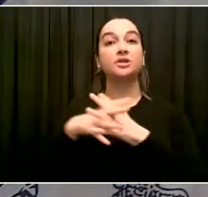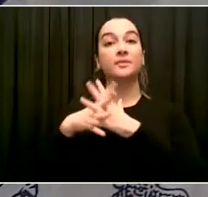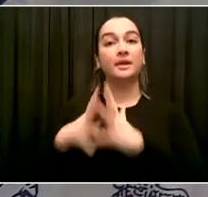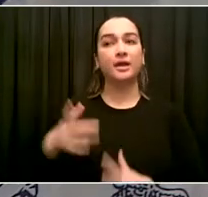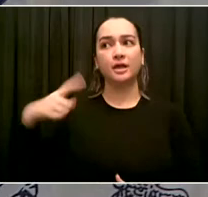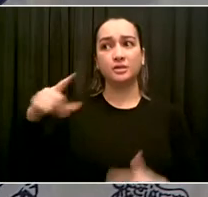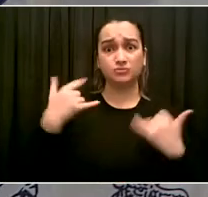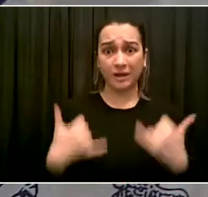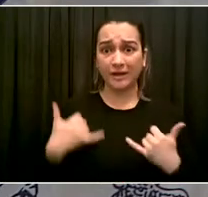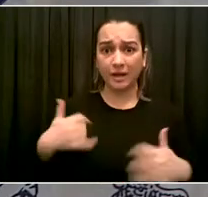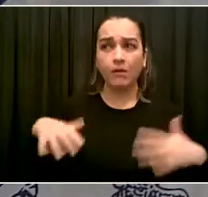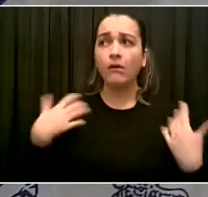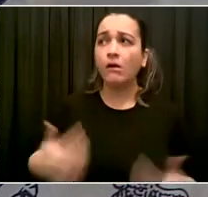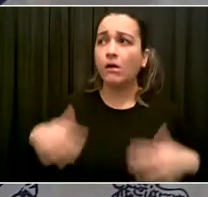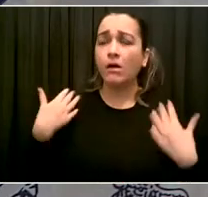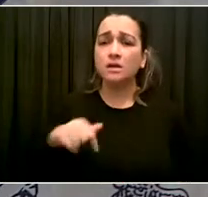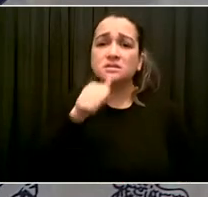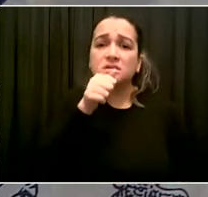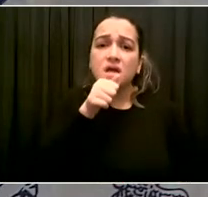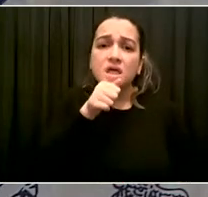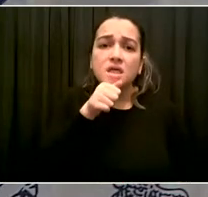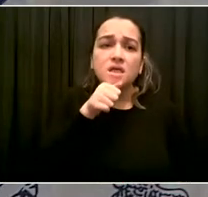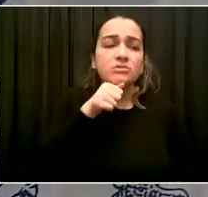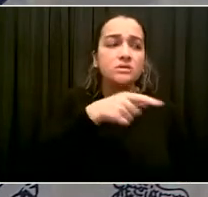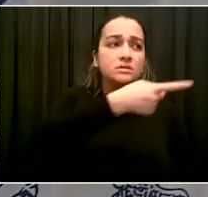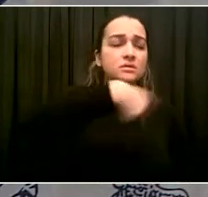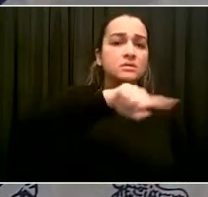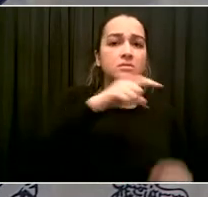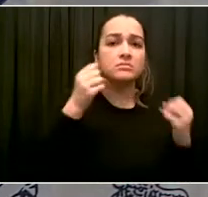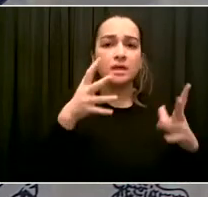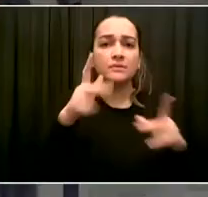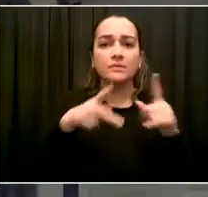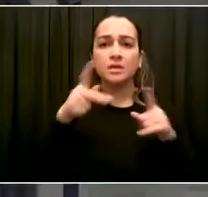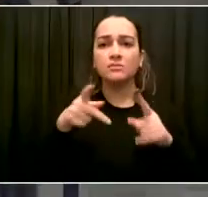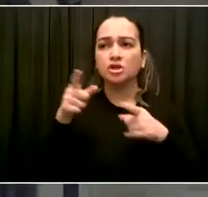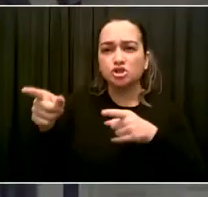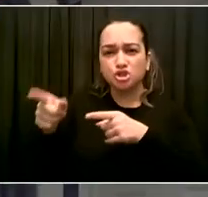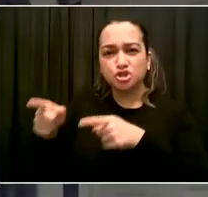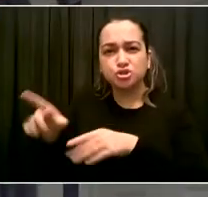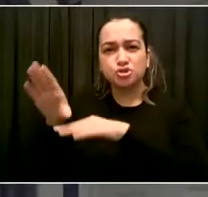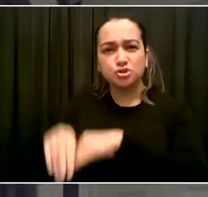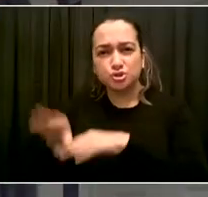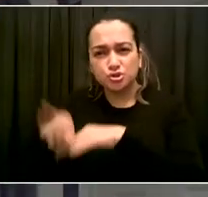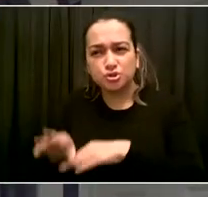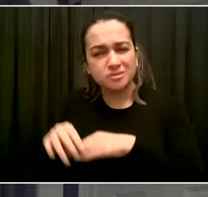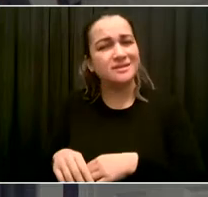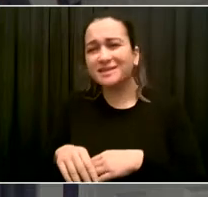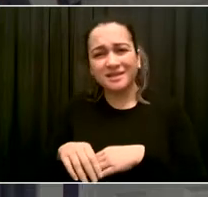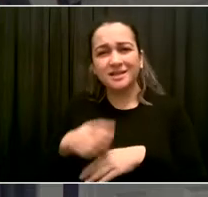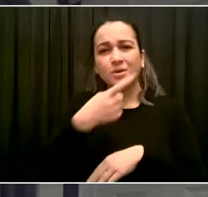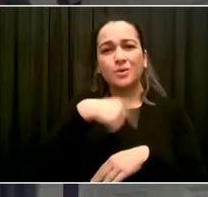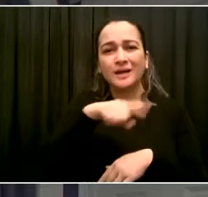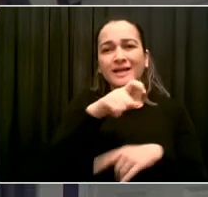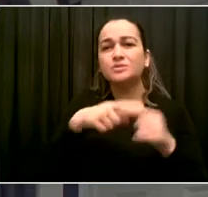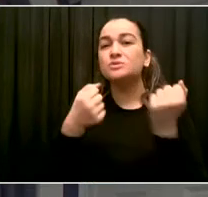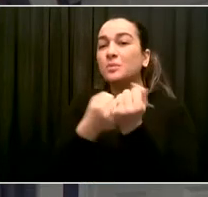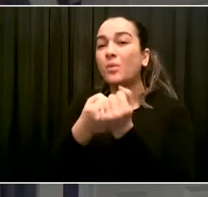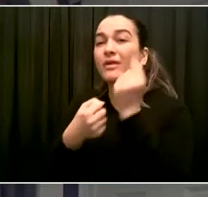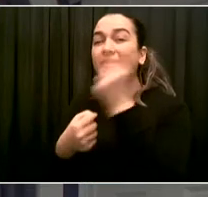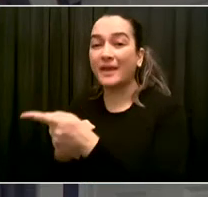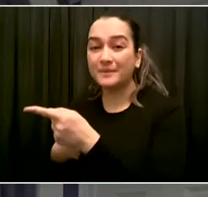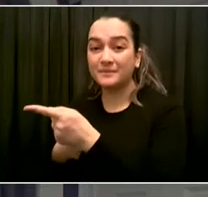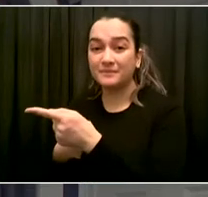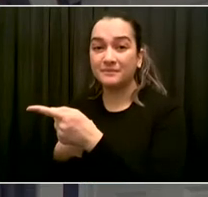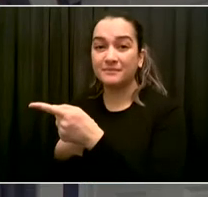more ability to turn somewhere. But it's got to work for them. First Lady. Yes. You said that very well.